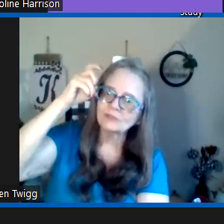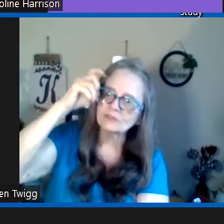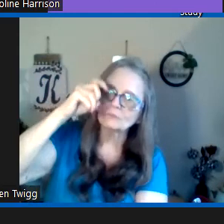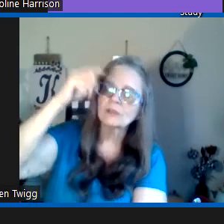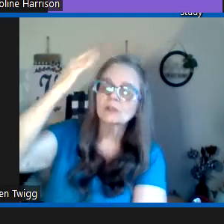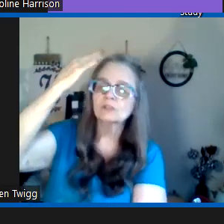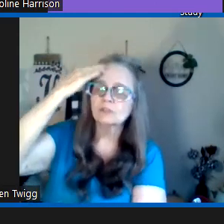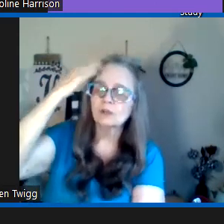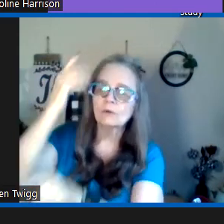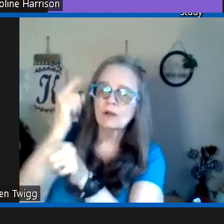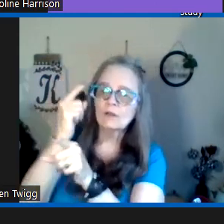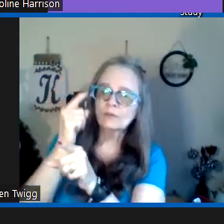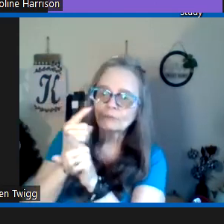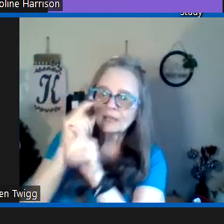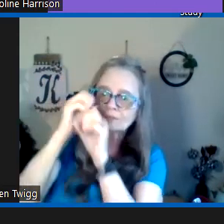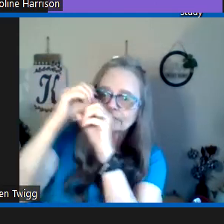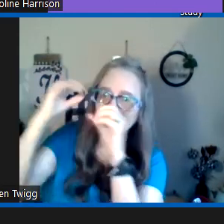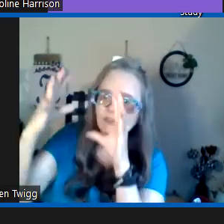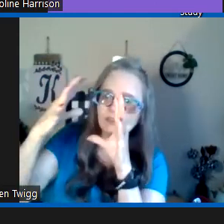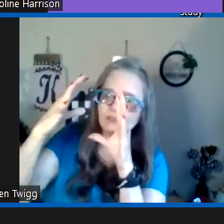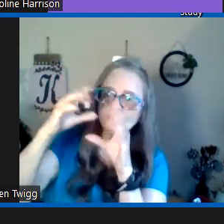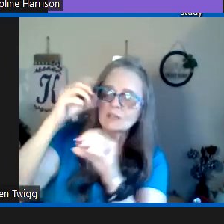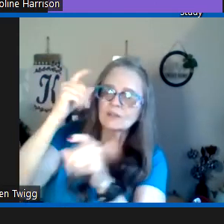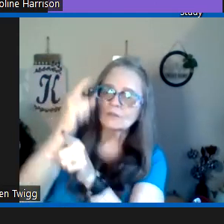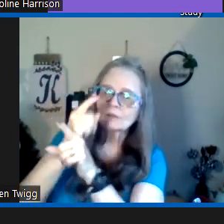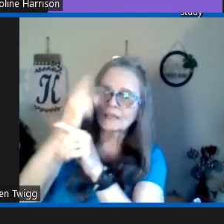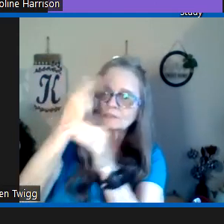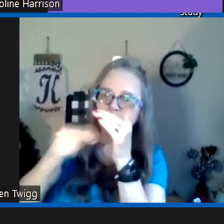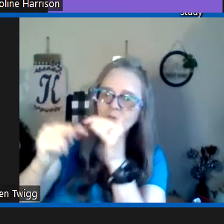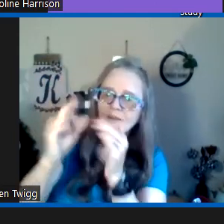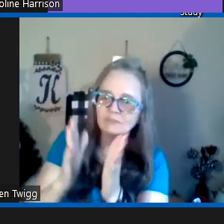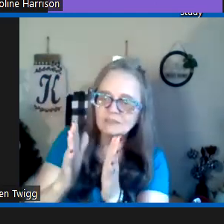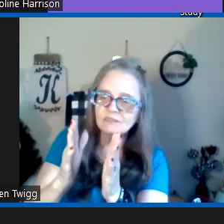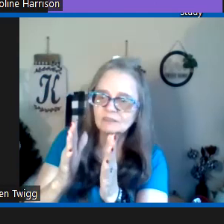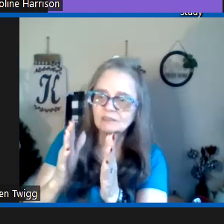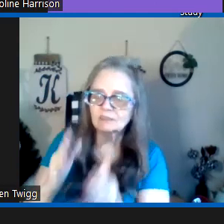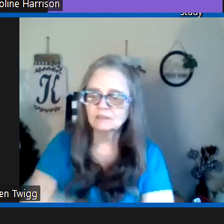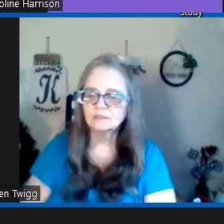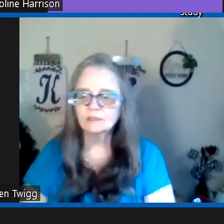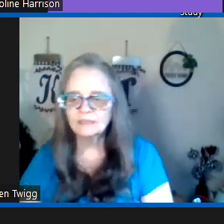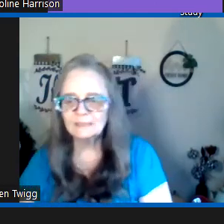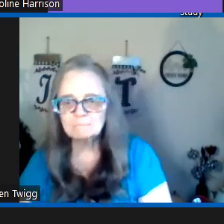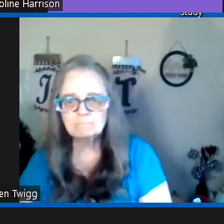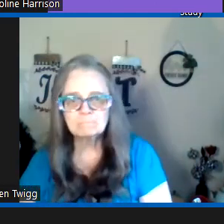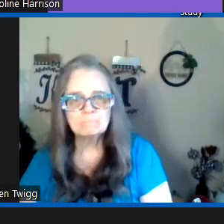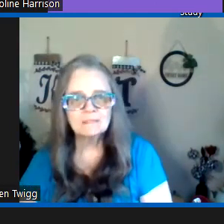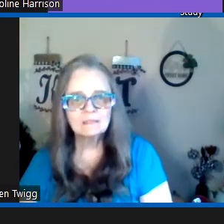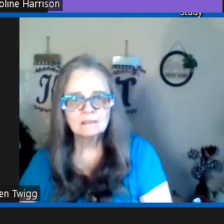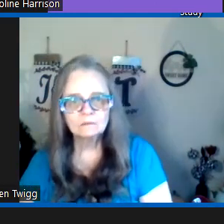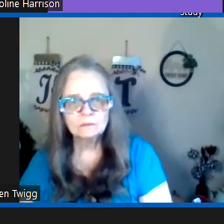for the wisdom to know the right visions the right prophets okay